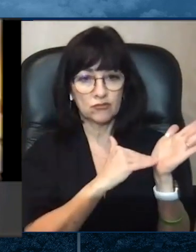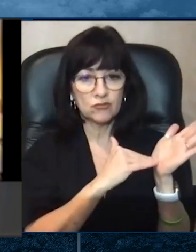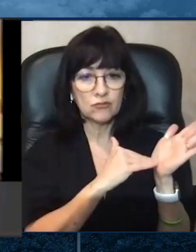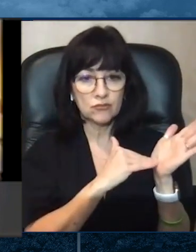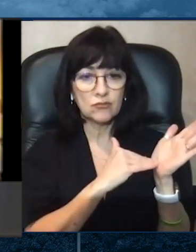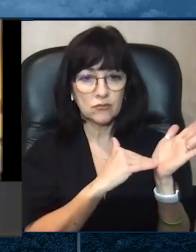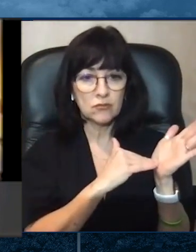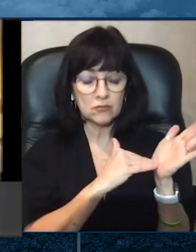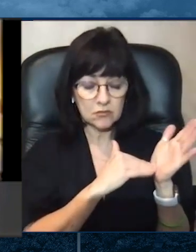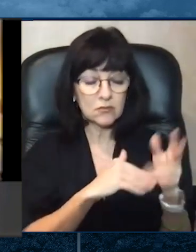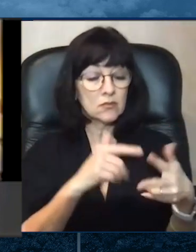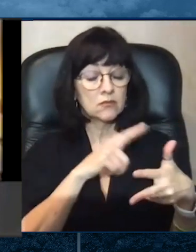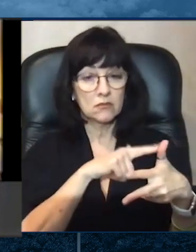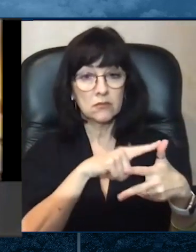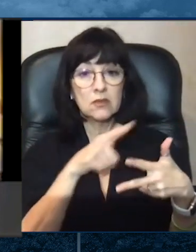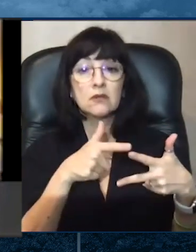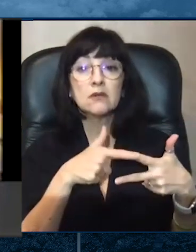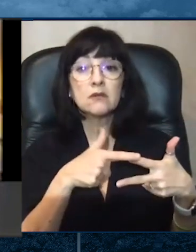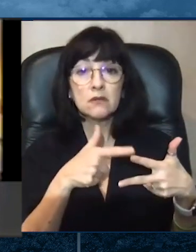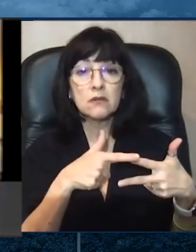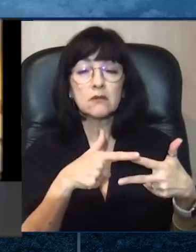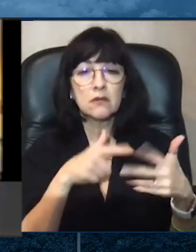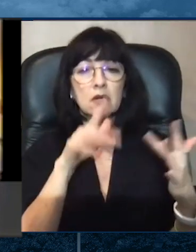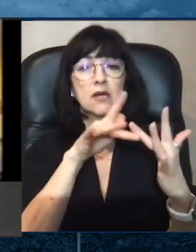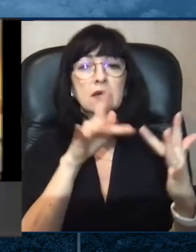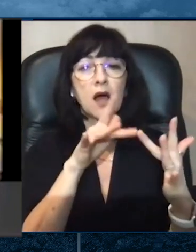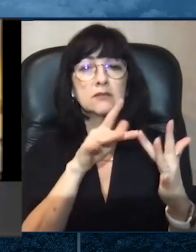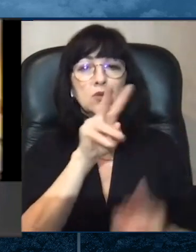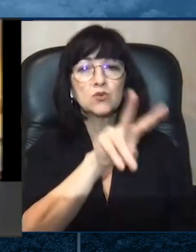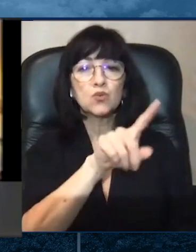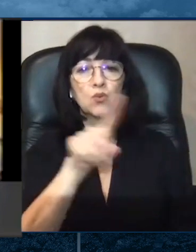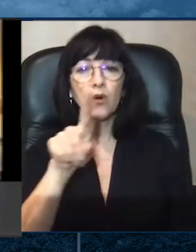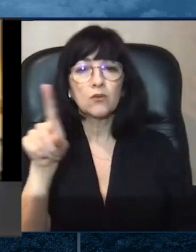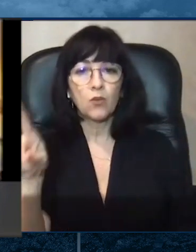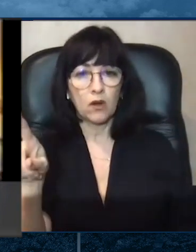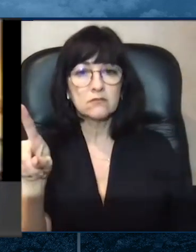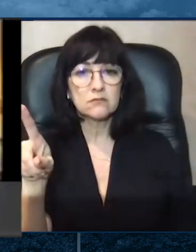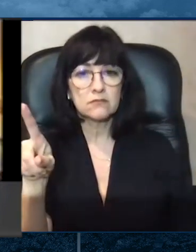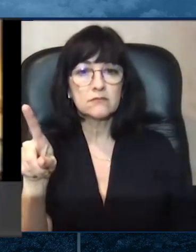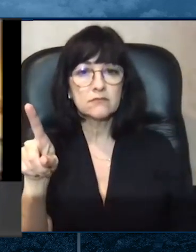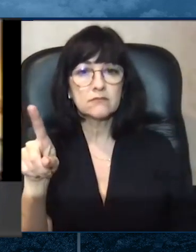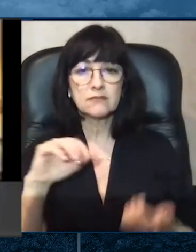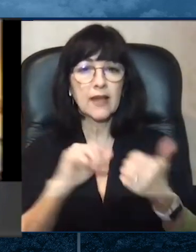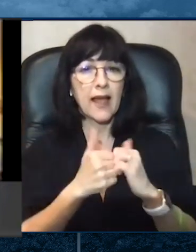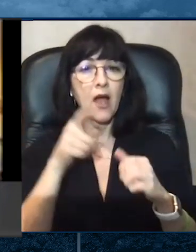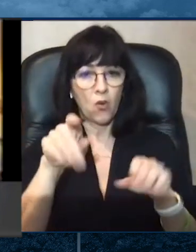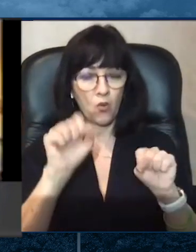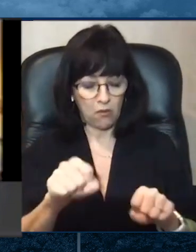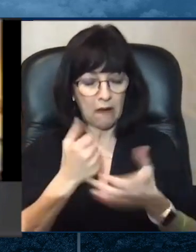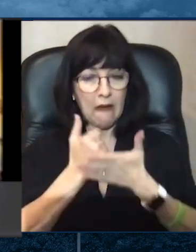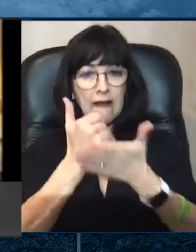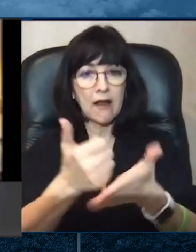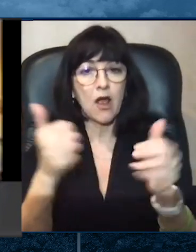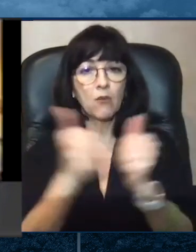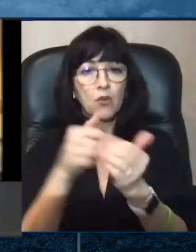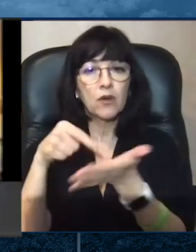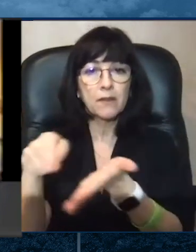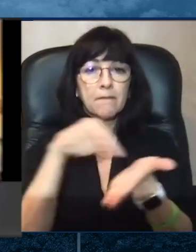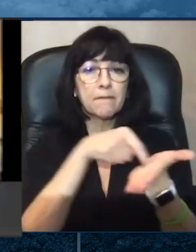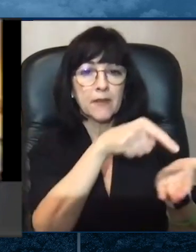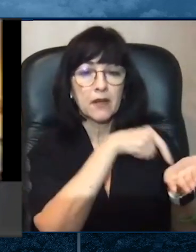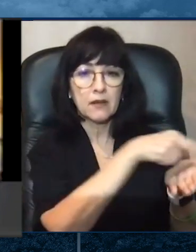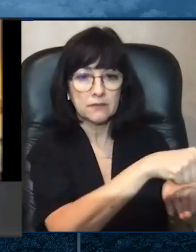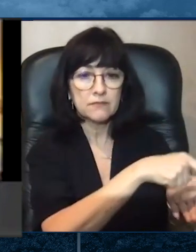call 211 to get information as to where you can get help with your bills. First thing is,